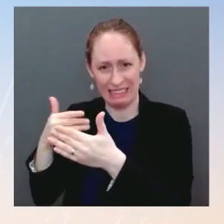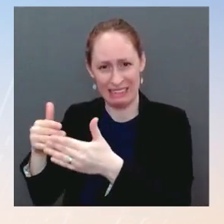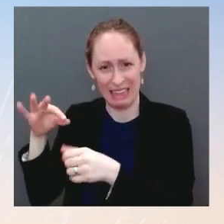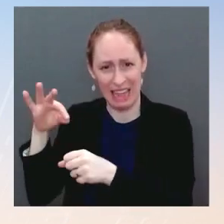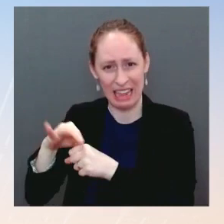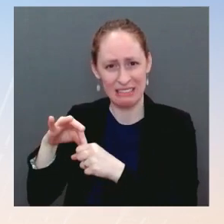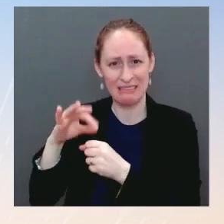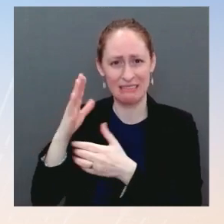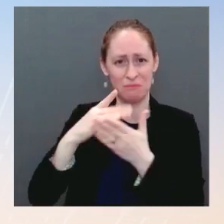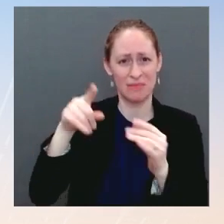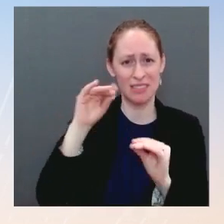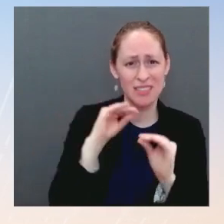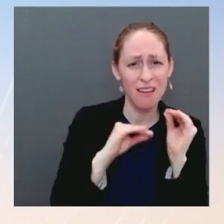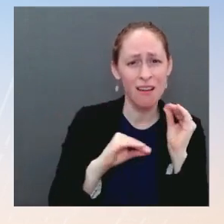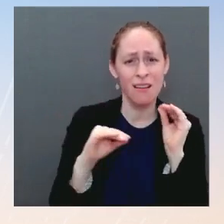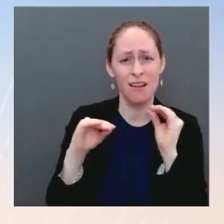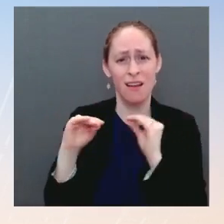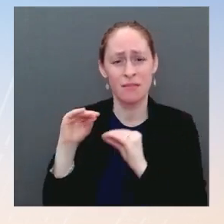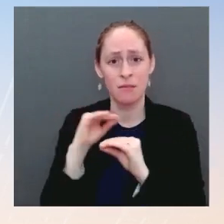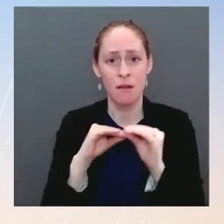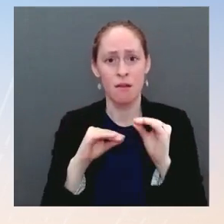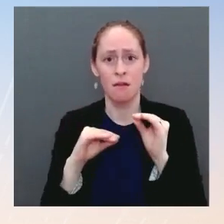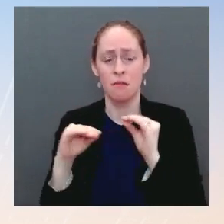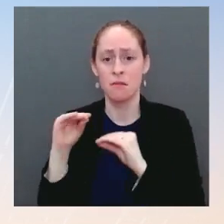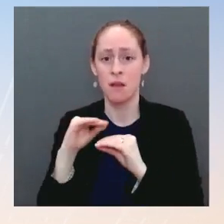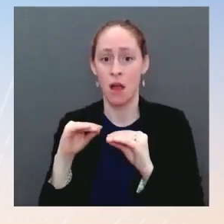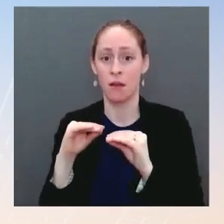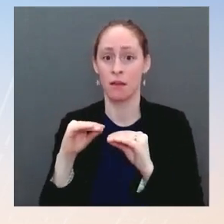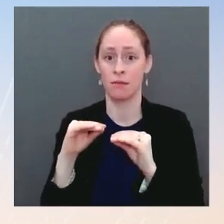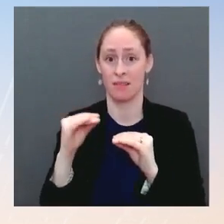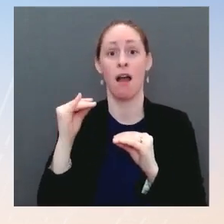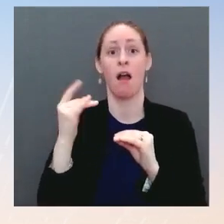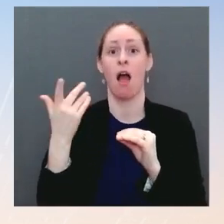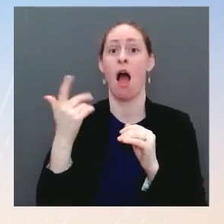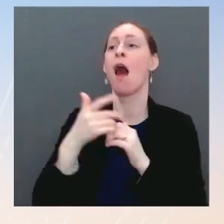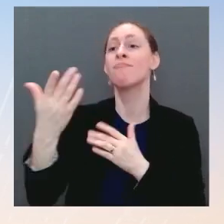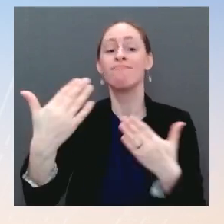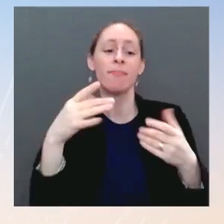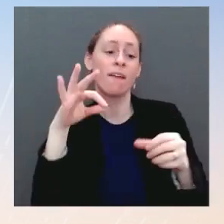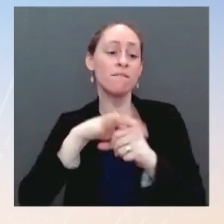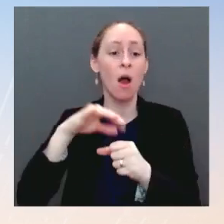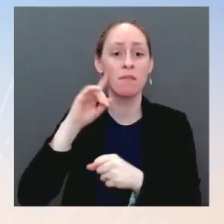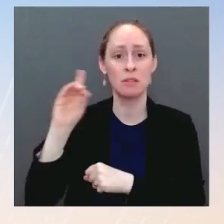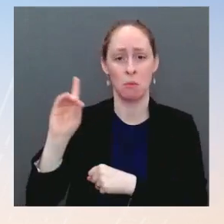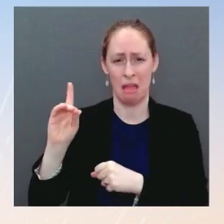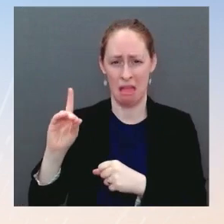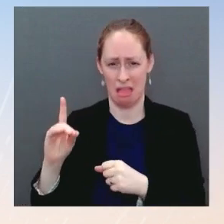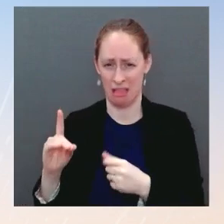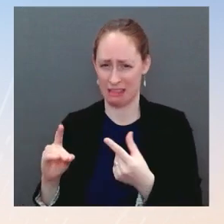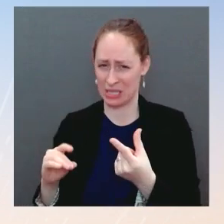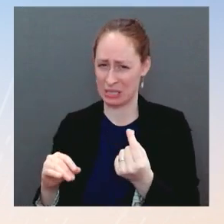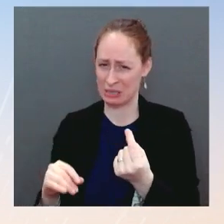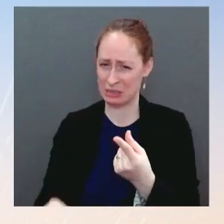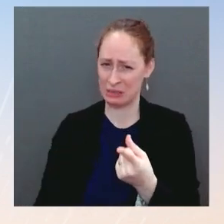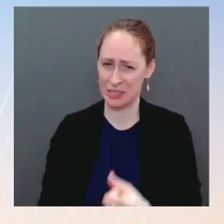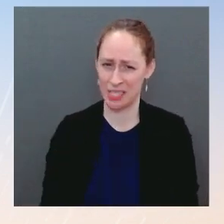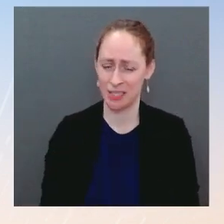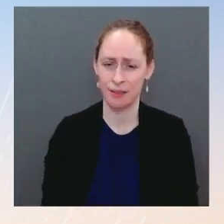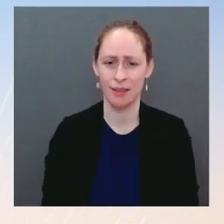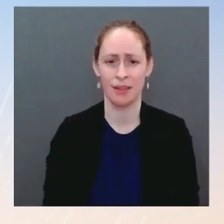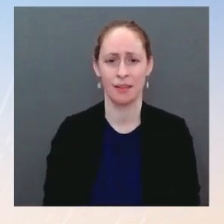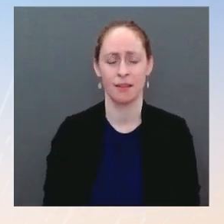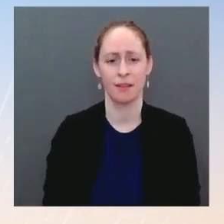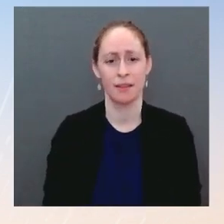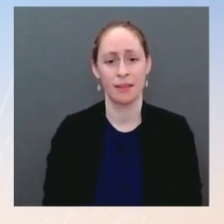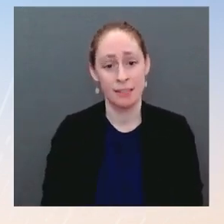no one has paid — been required to pay a single dime of federal student loans since the President took office. I'm not sure there's another time in history where